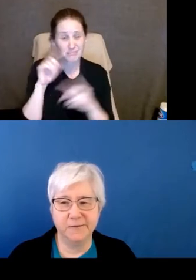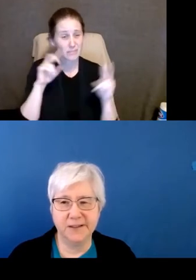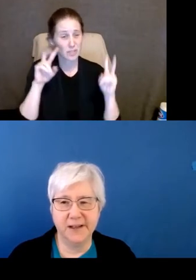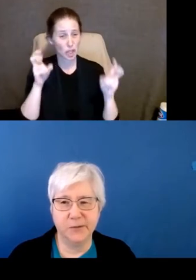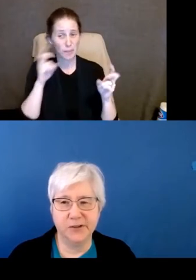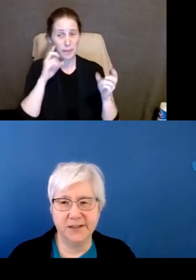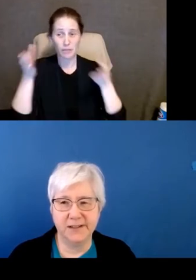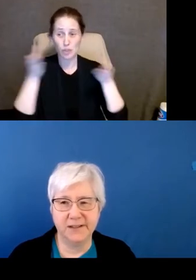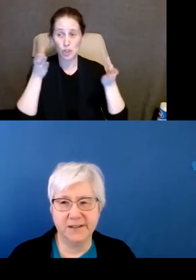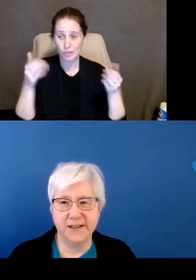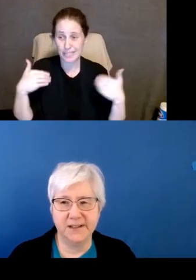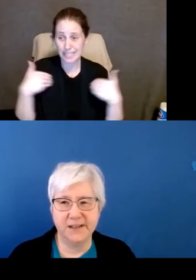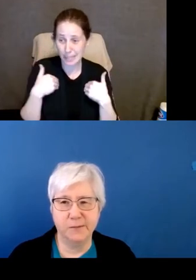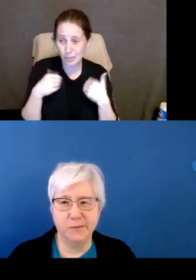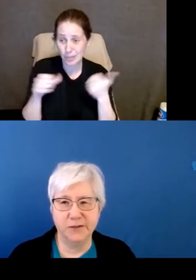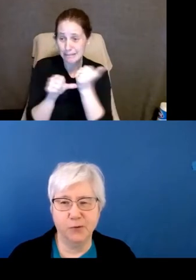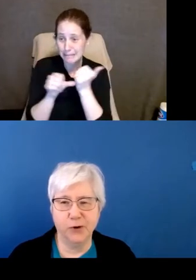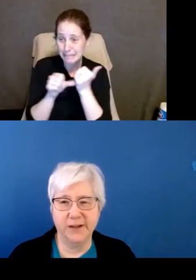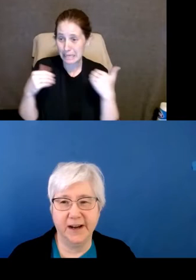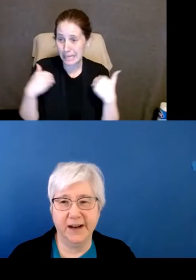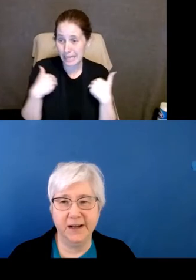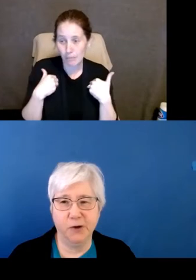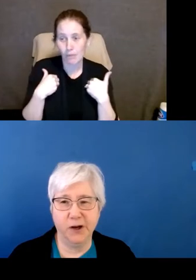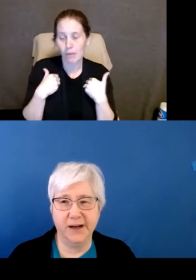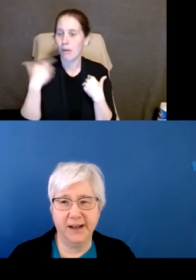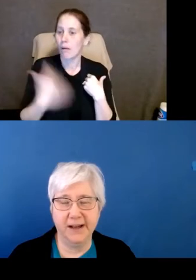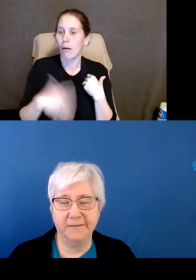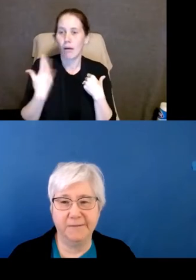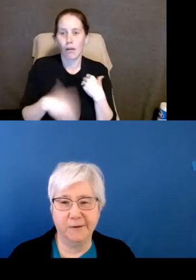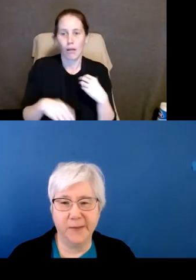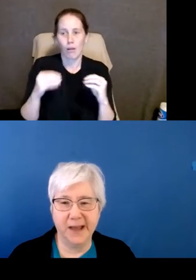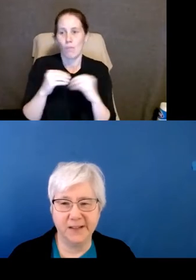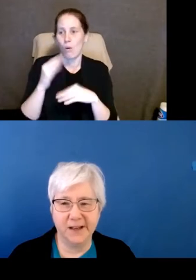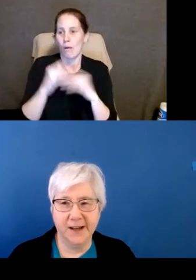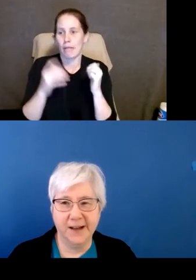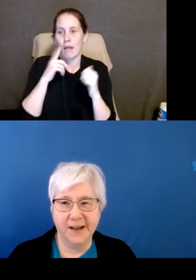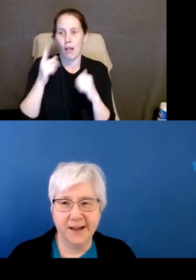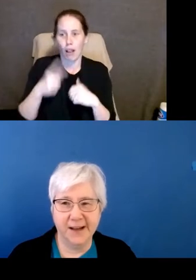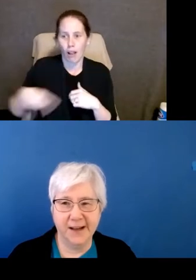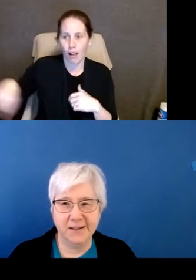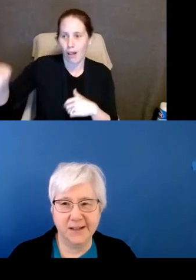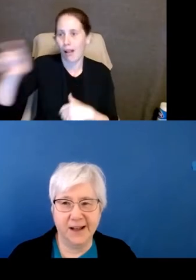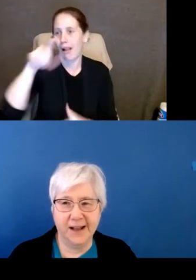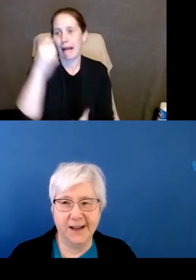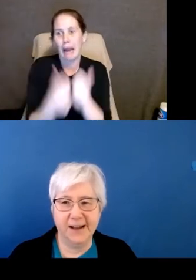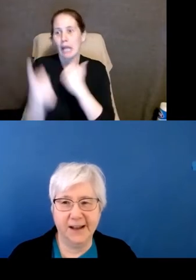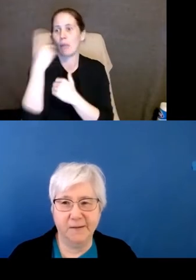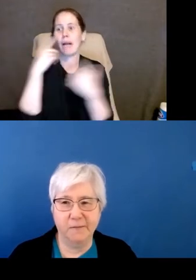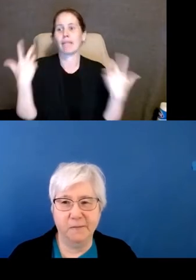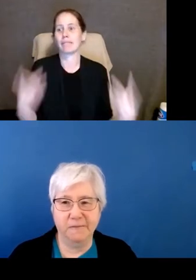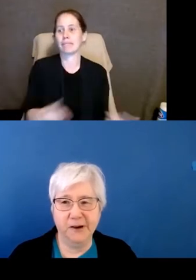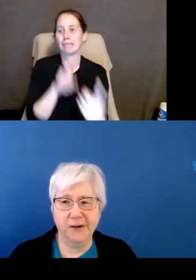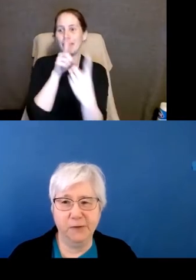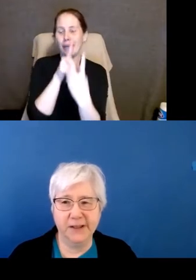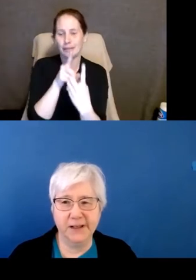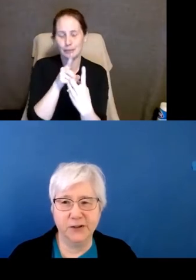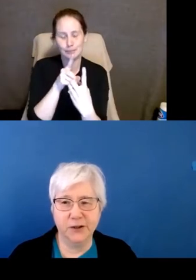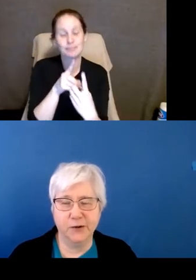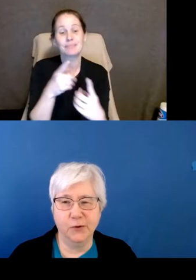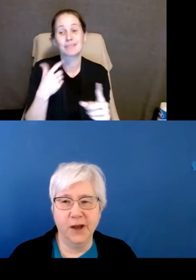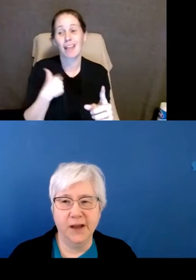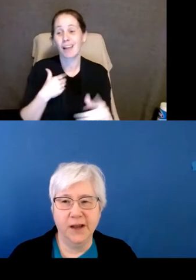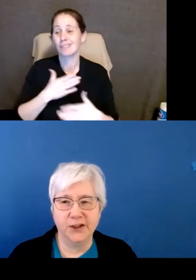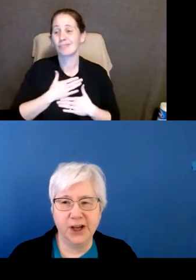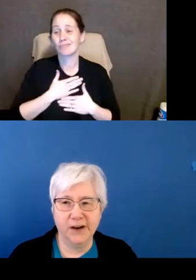service animals and assistance animals more than anyone I have ever met. And I am very willing